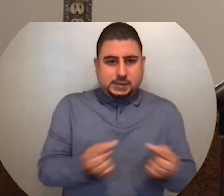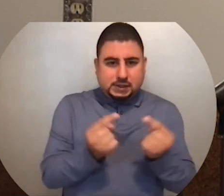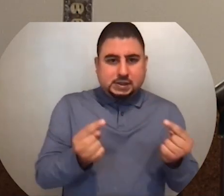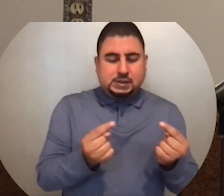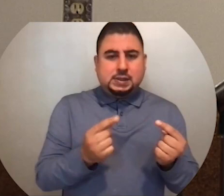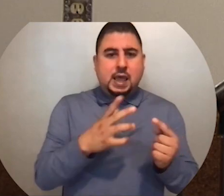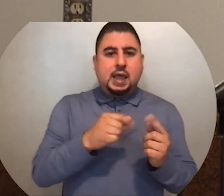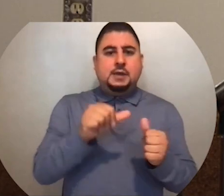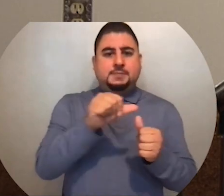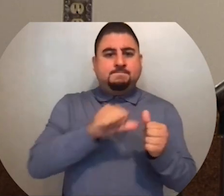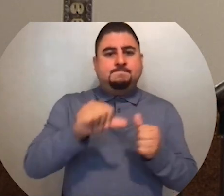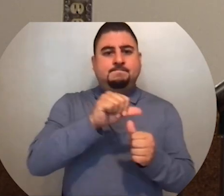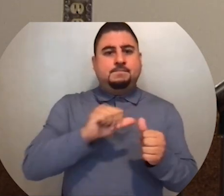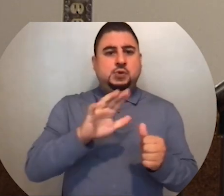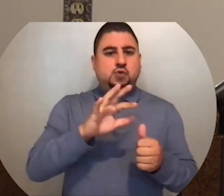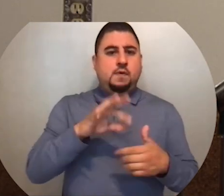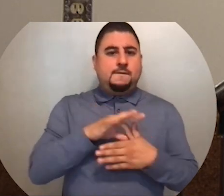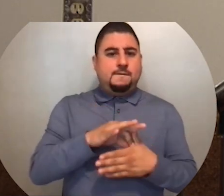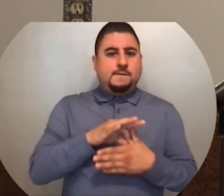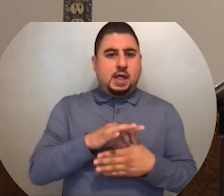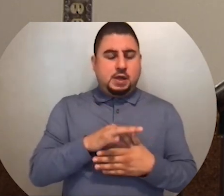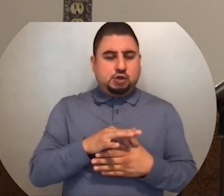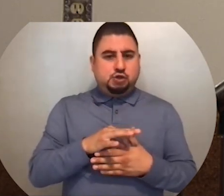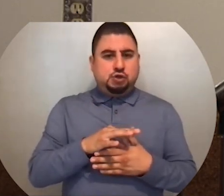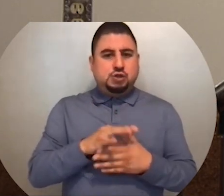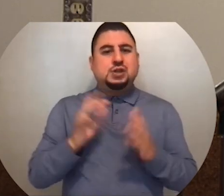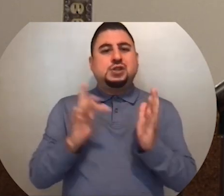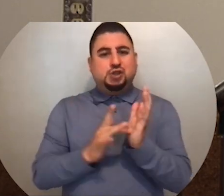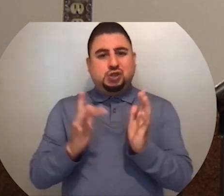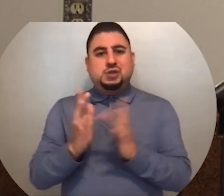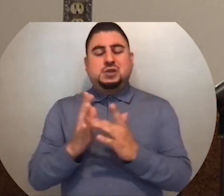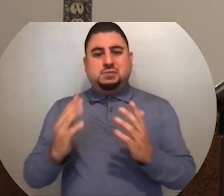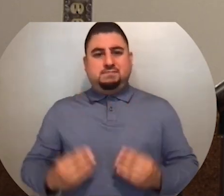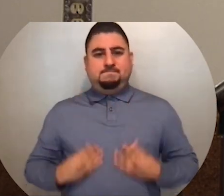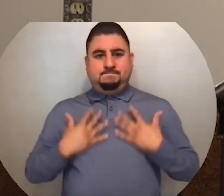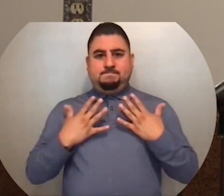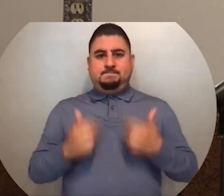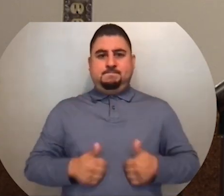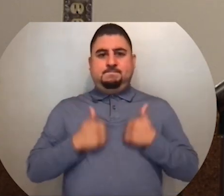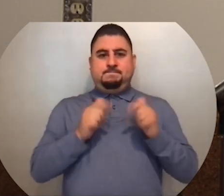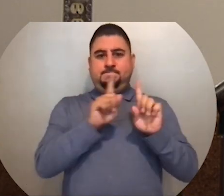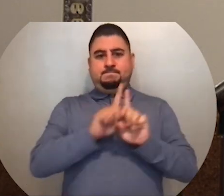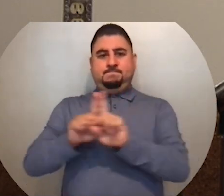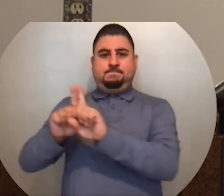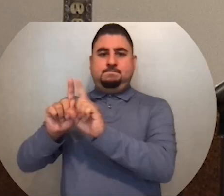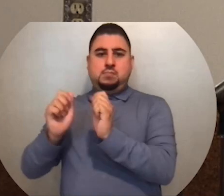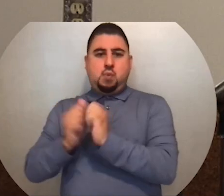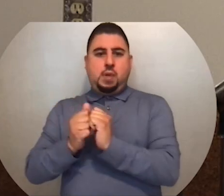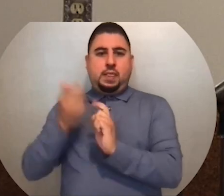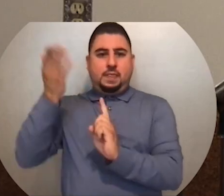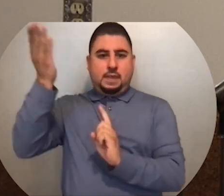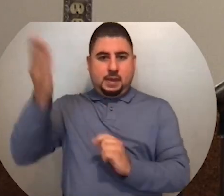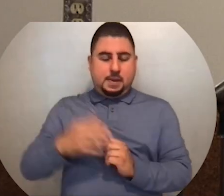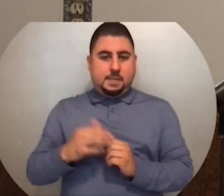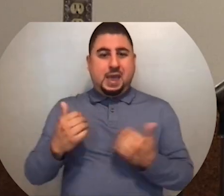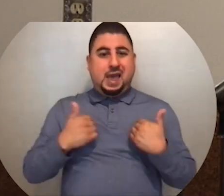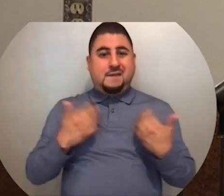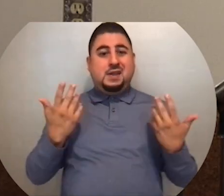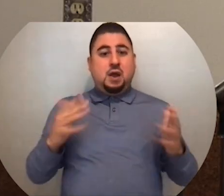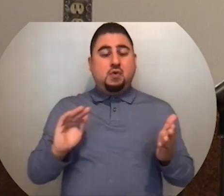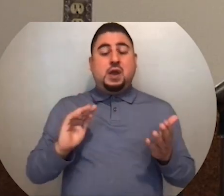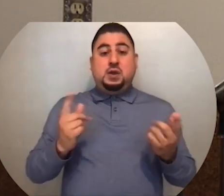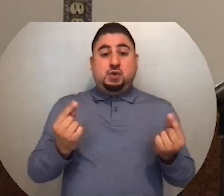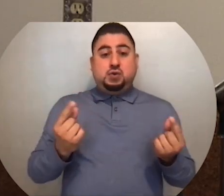and the circumcision of your flesh, he brought you to life along with him. Having